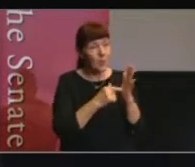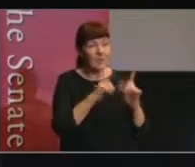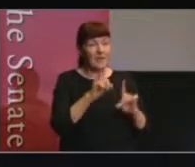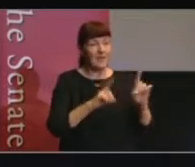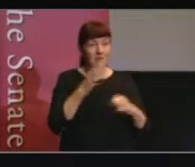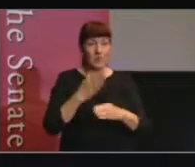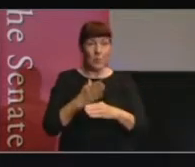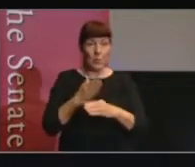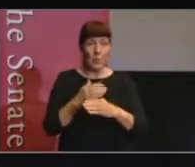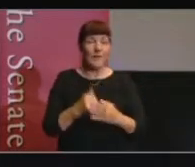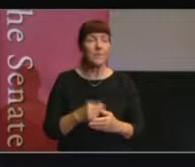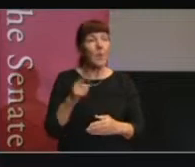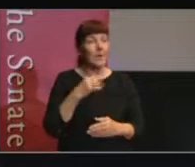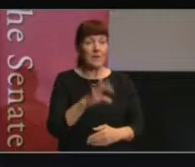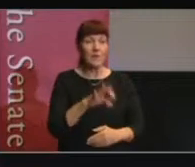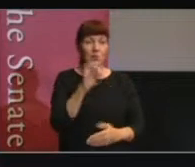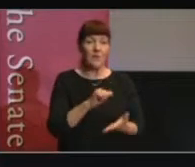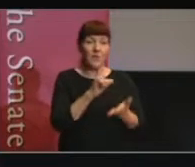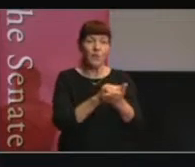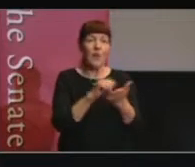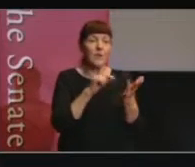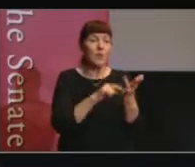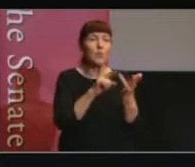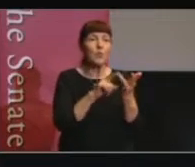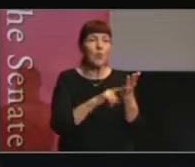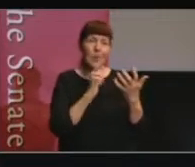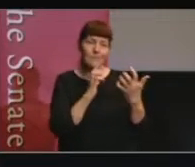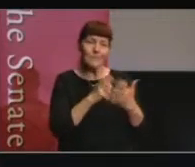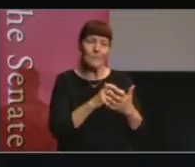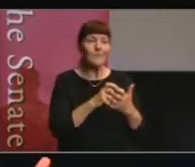And we have to choose the right tool depending on these things.